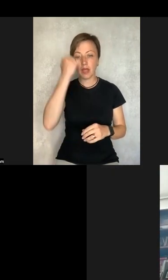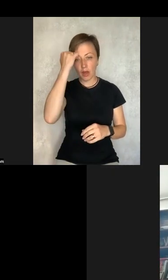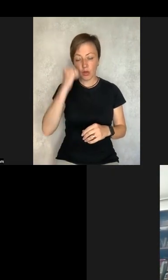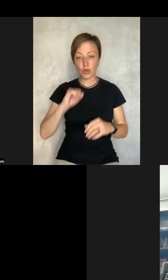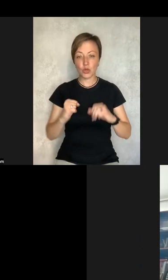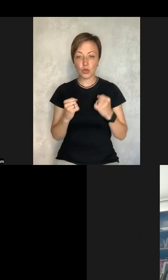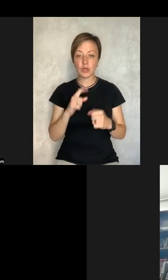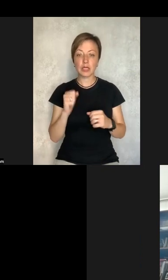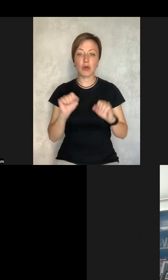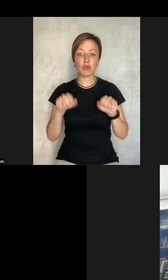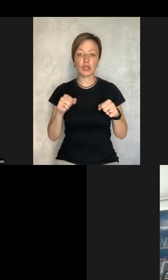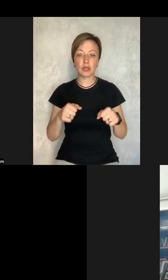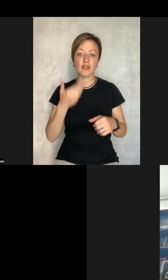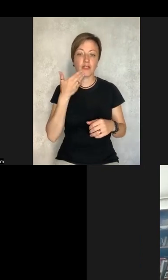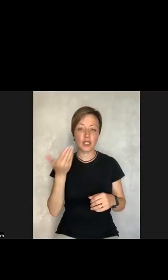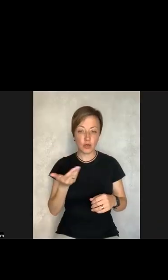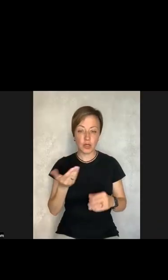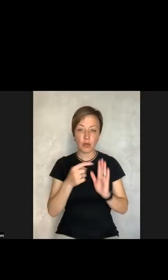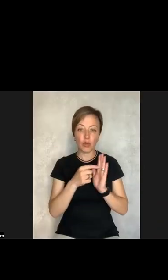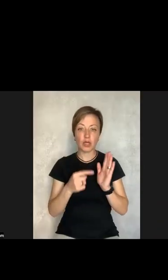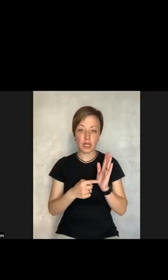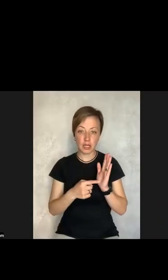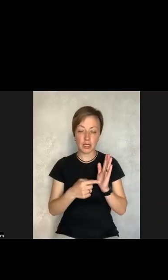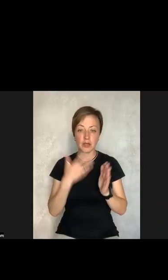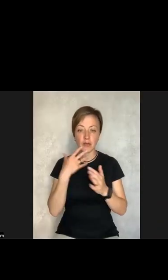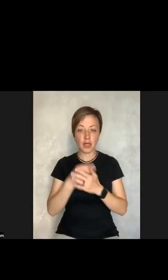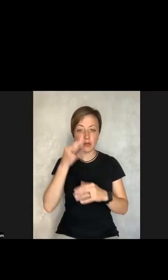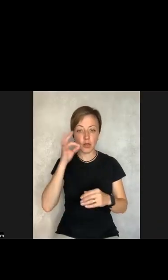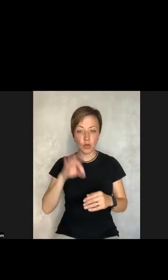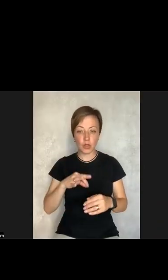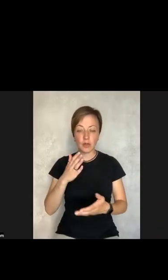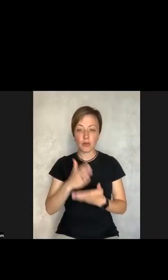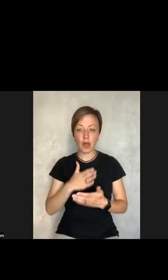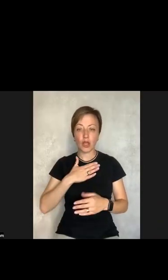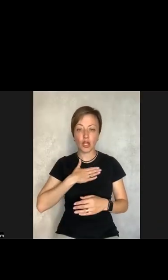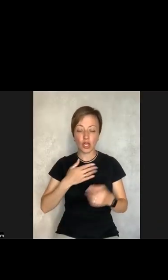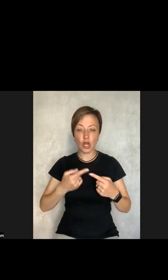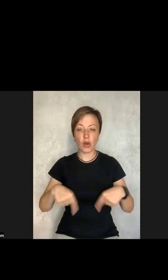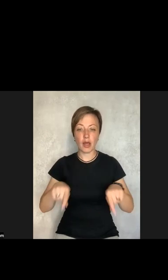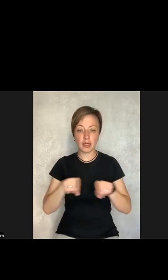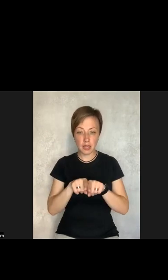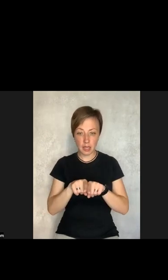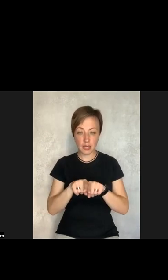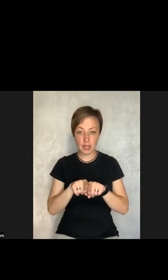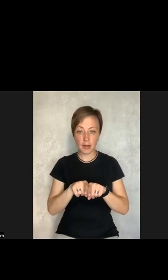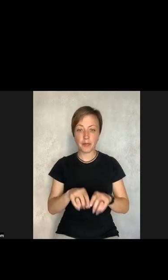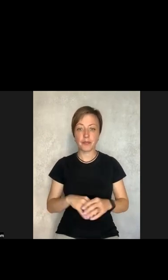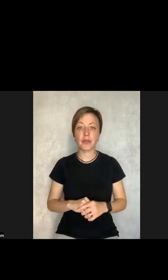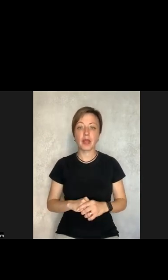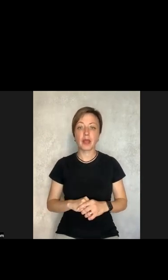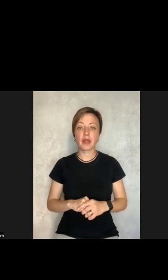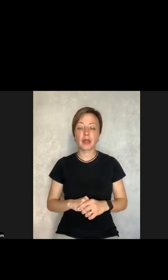Thank you, dear friends, for this possibility to speak and to share the experience of our